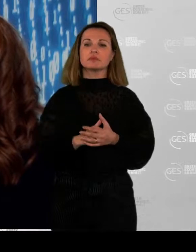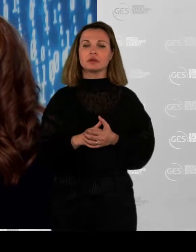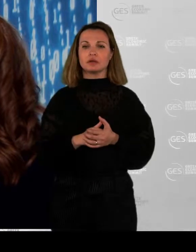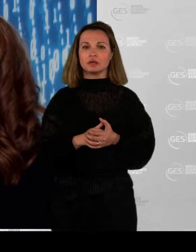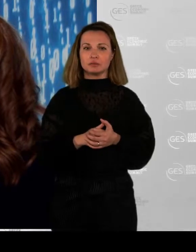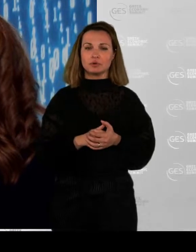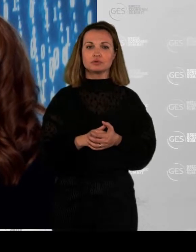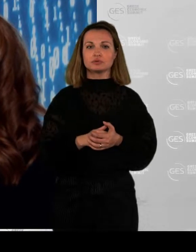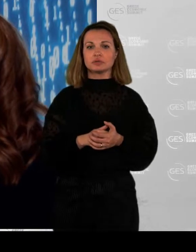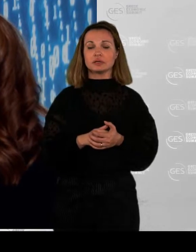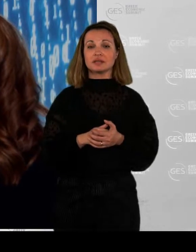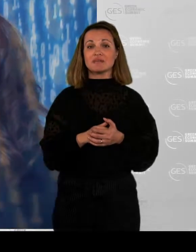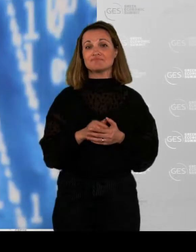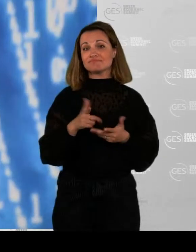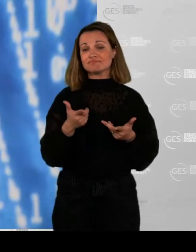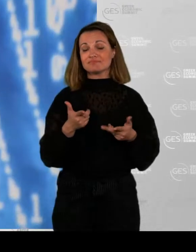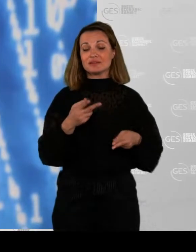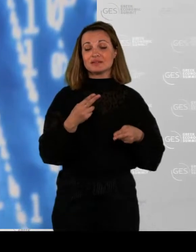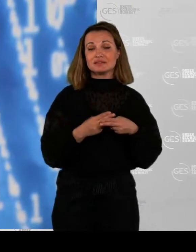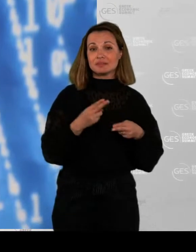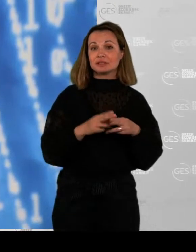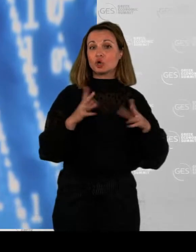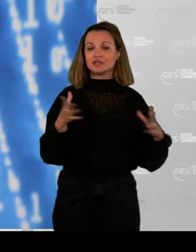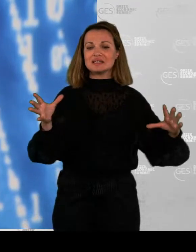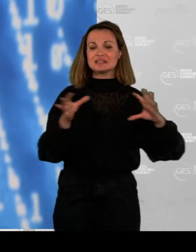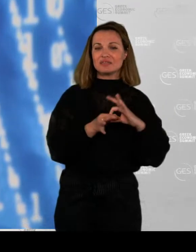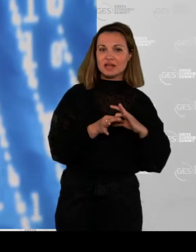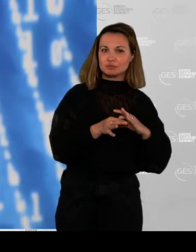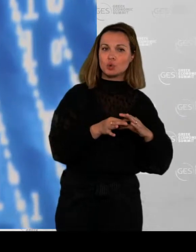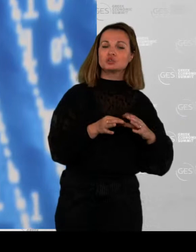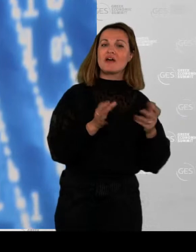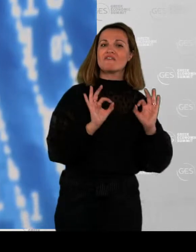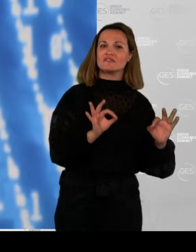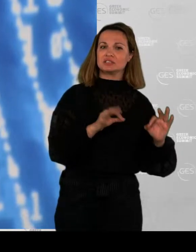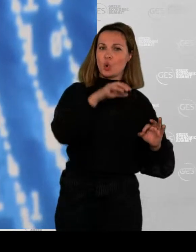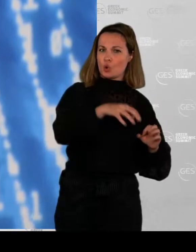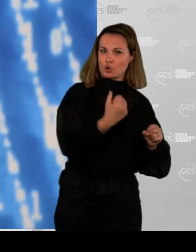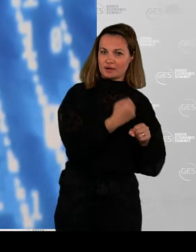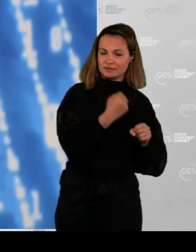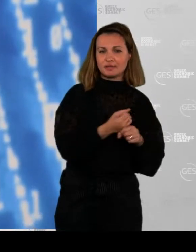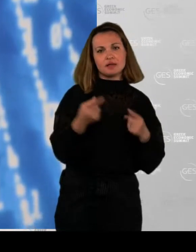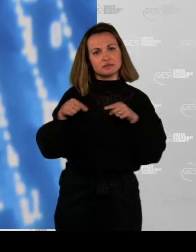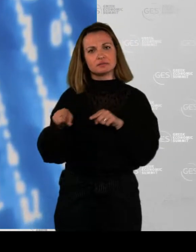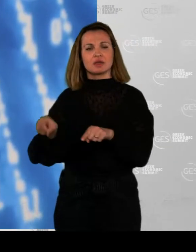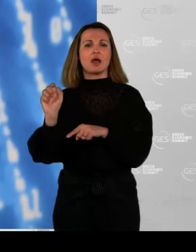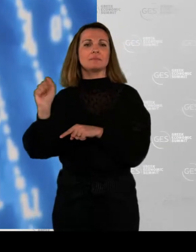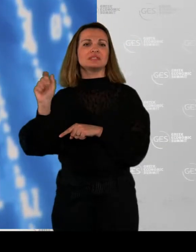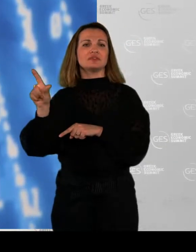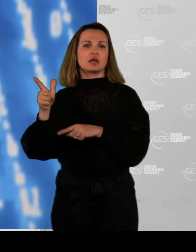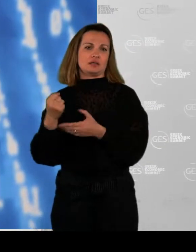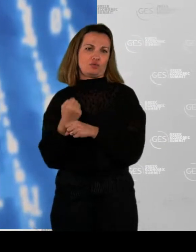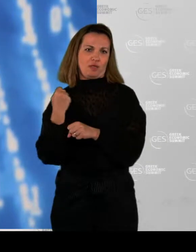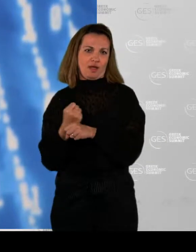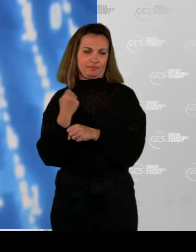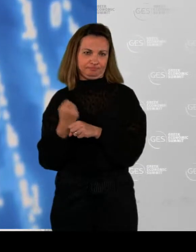of, you know, digital and physical. I think in at the same time, we need to adopt our kind of